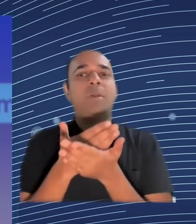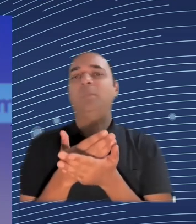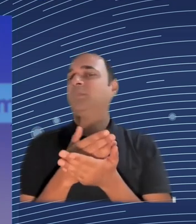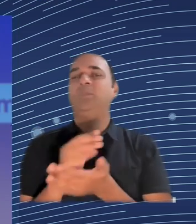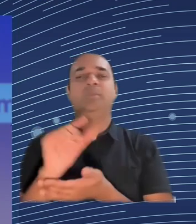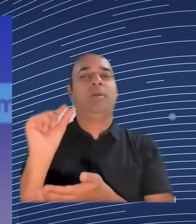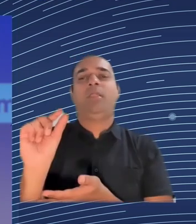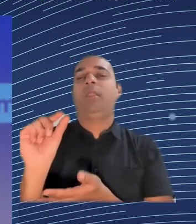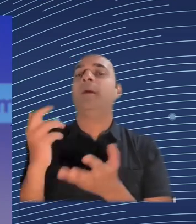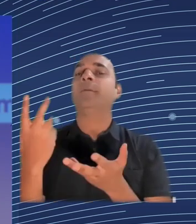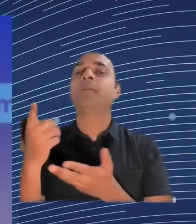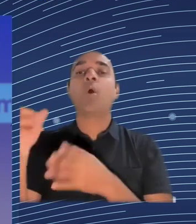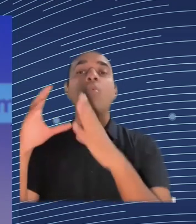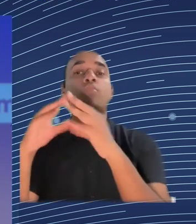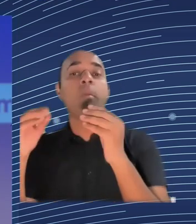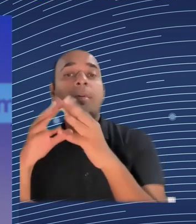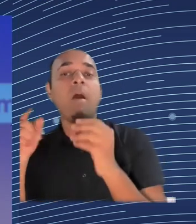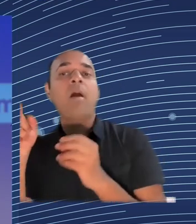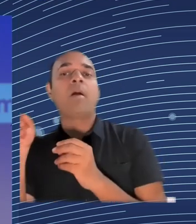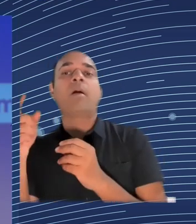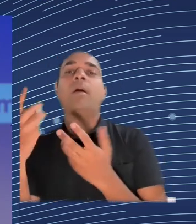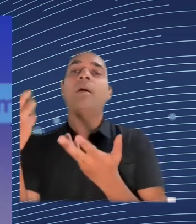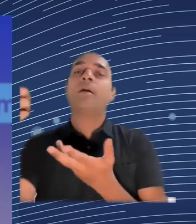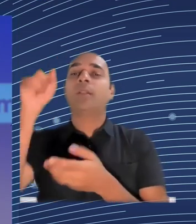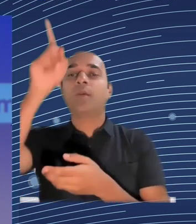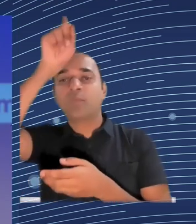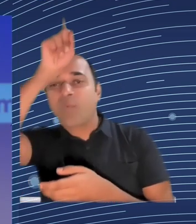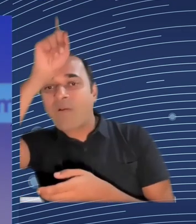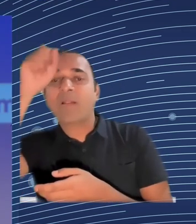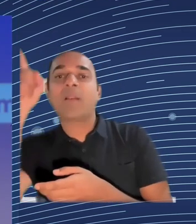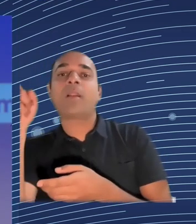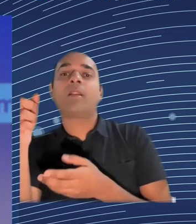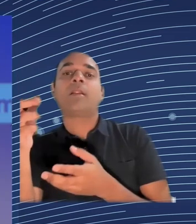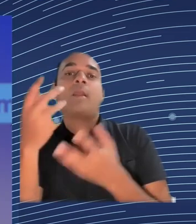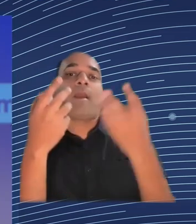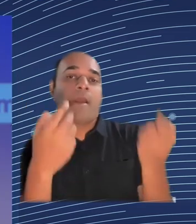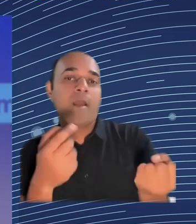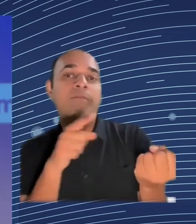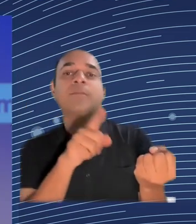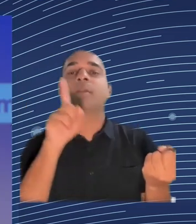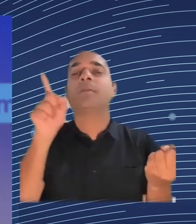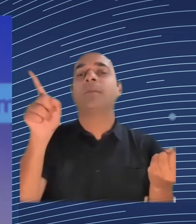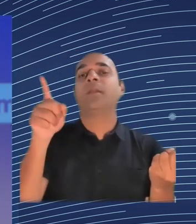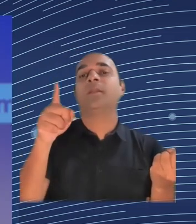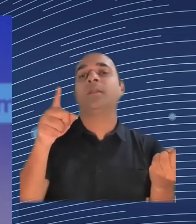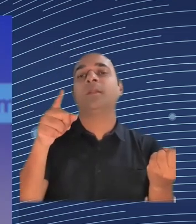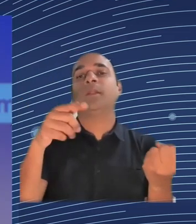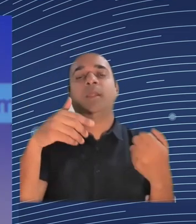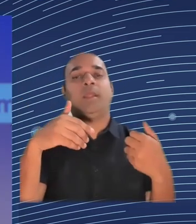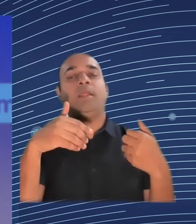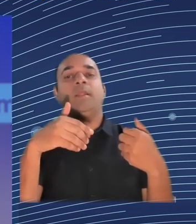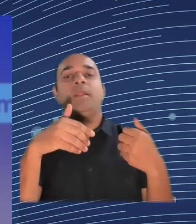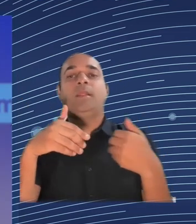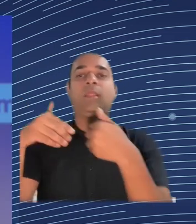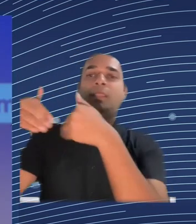terms of research output, now just in numbers of production, also in quality of the production of research, they're in the top diesel. I'm talking about